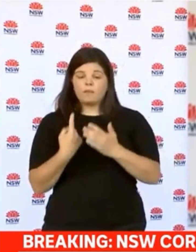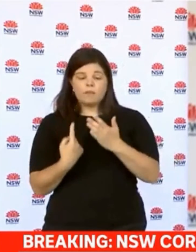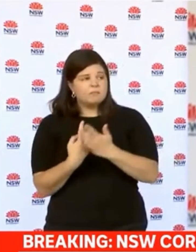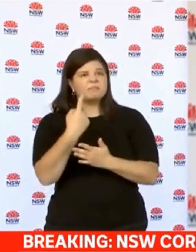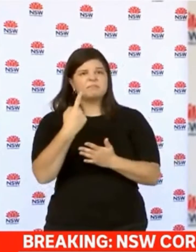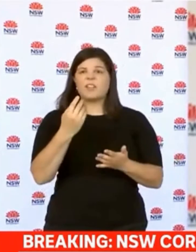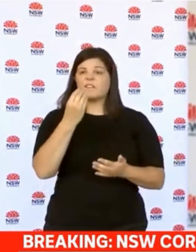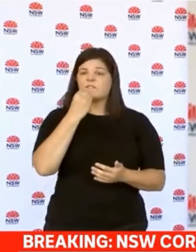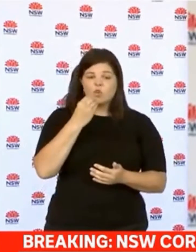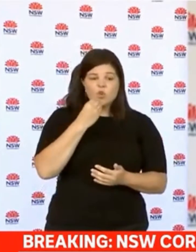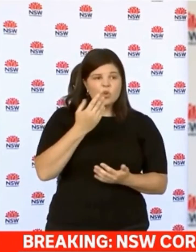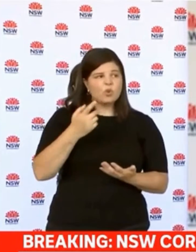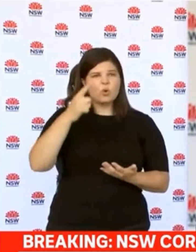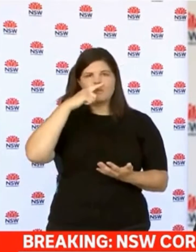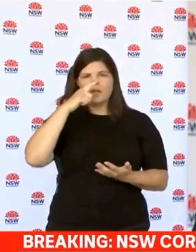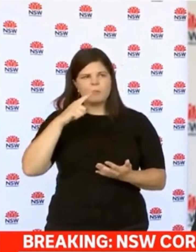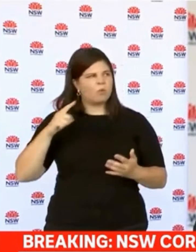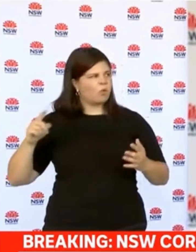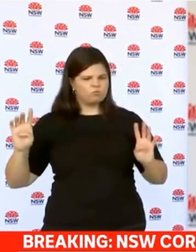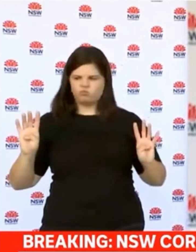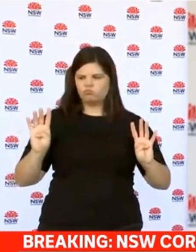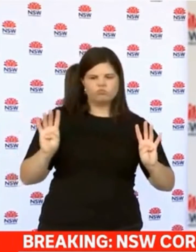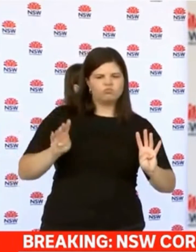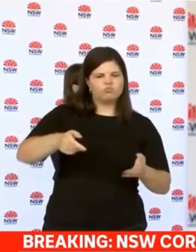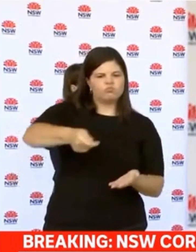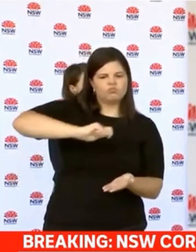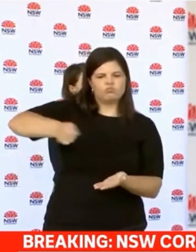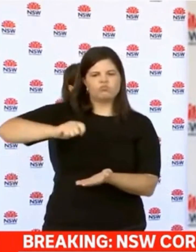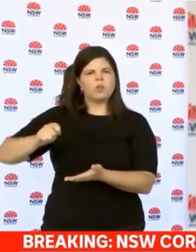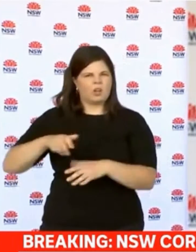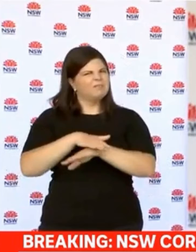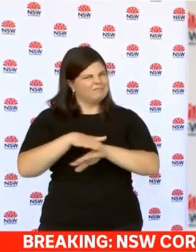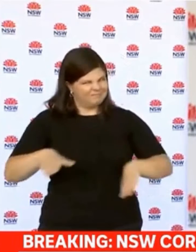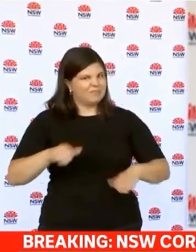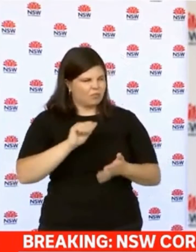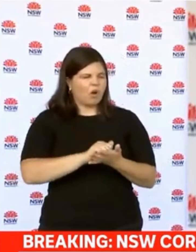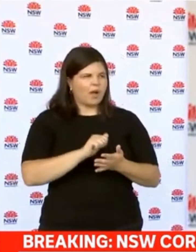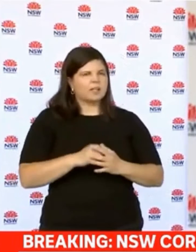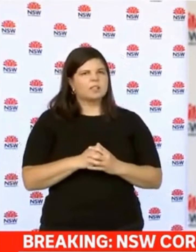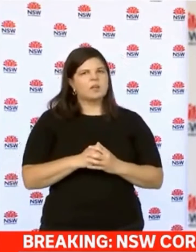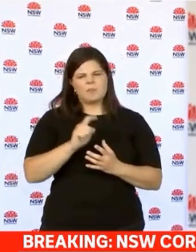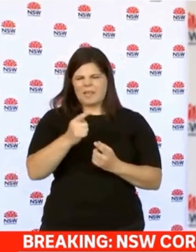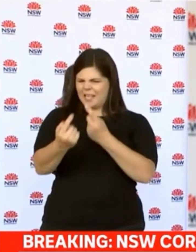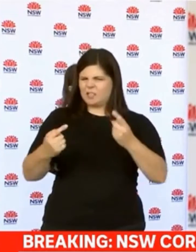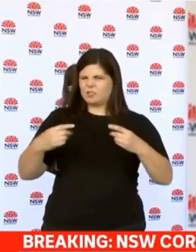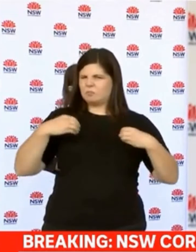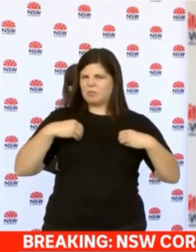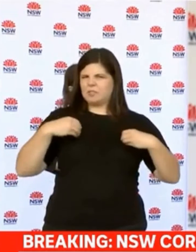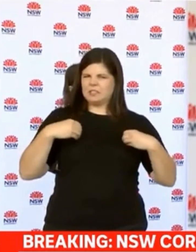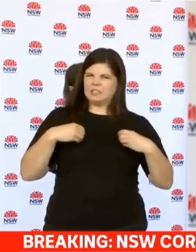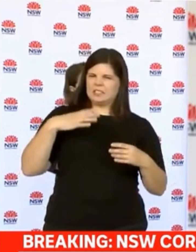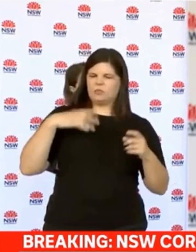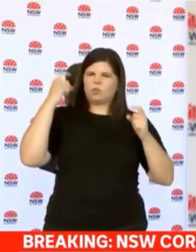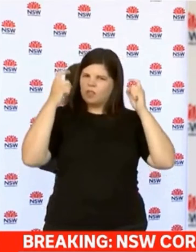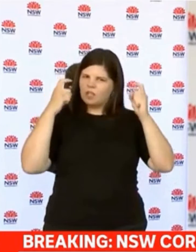of food or people to each other is not allowed. So essentially each business has to look at how they